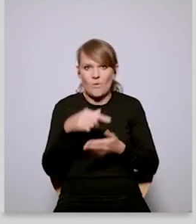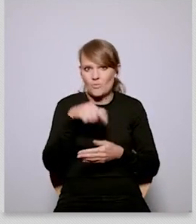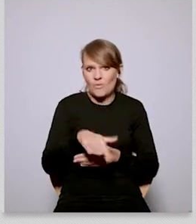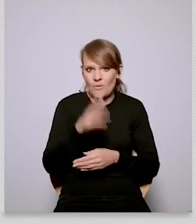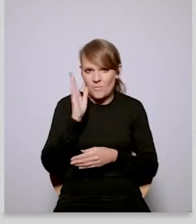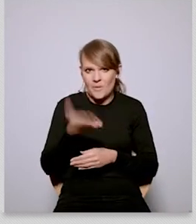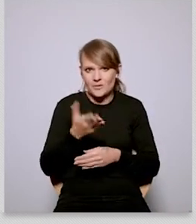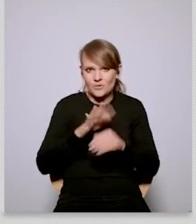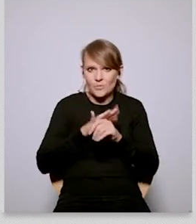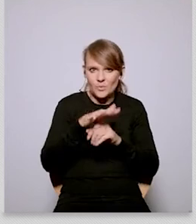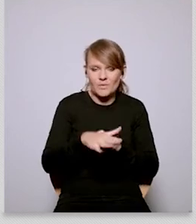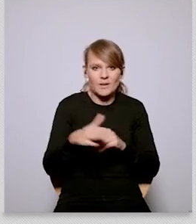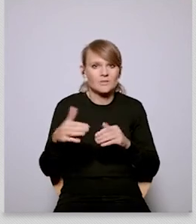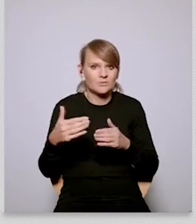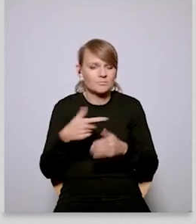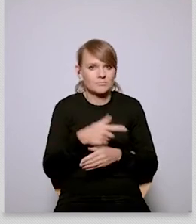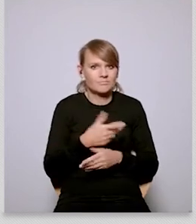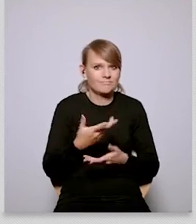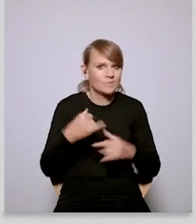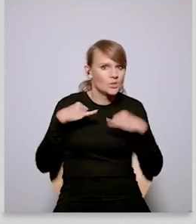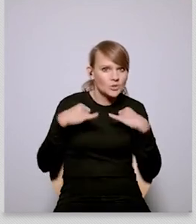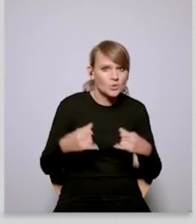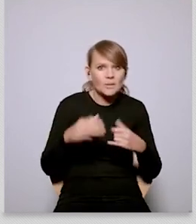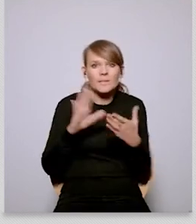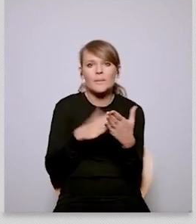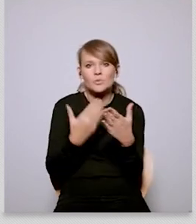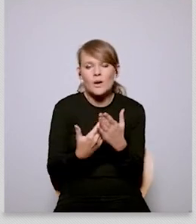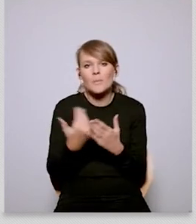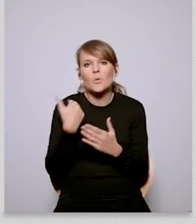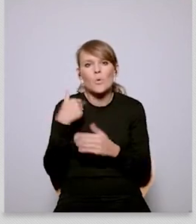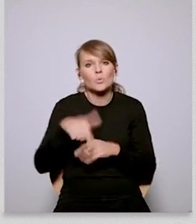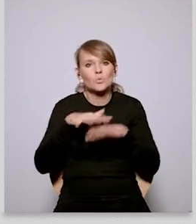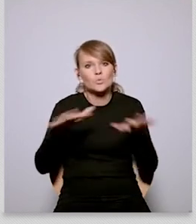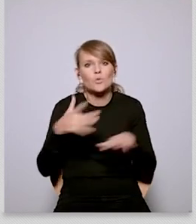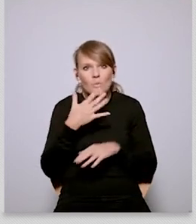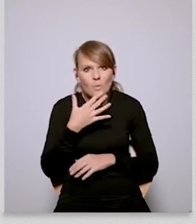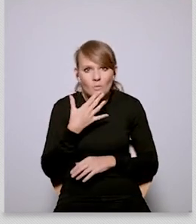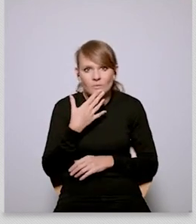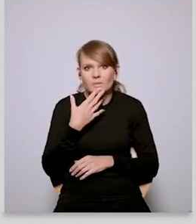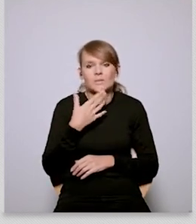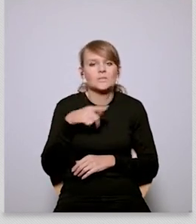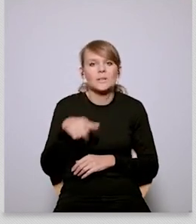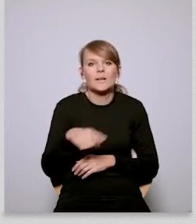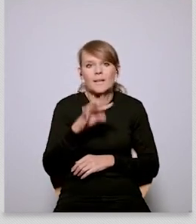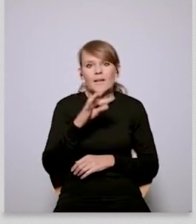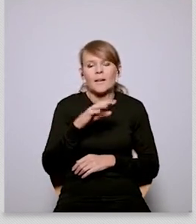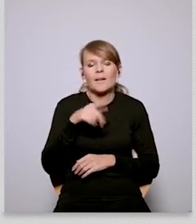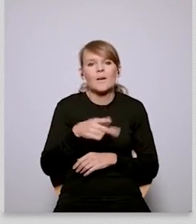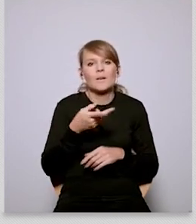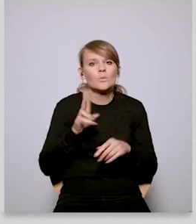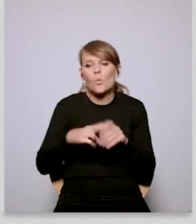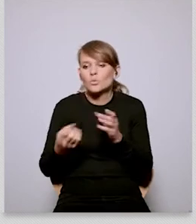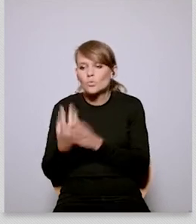which may be uh split member states which may be decisive in